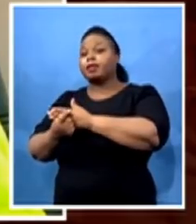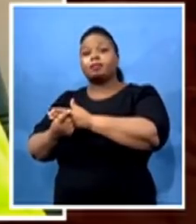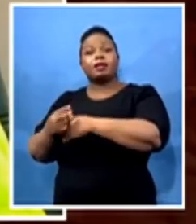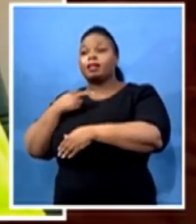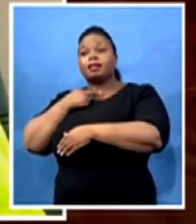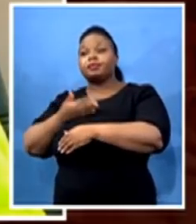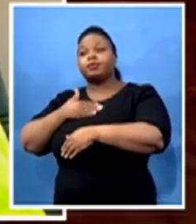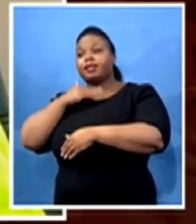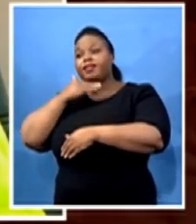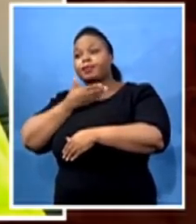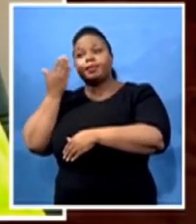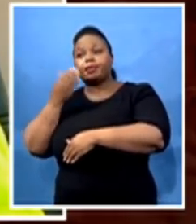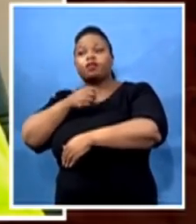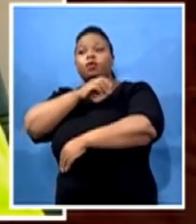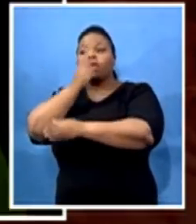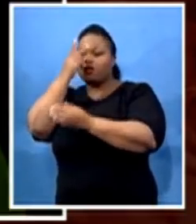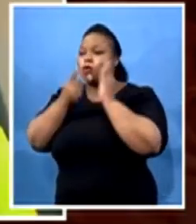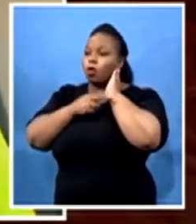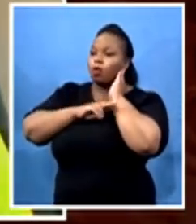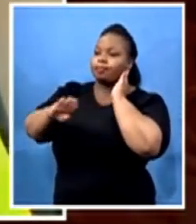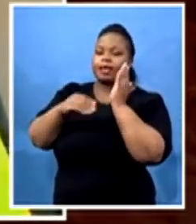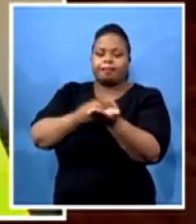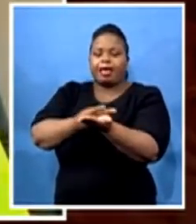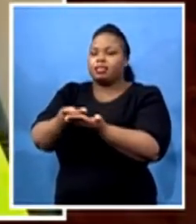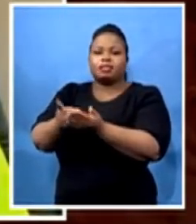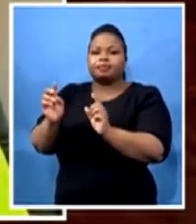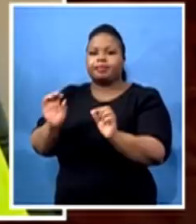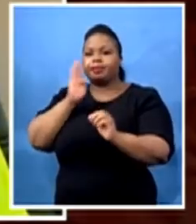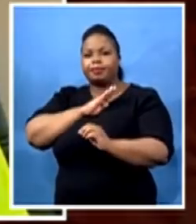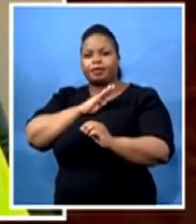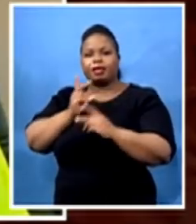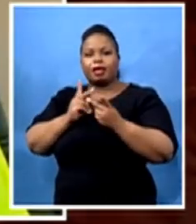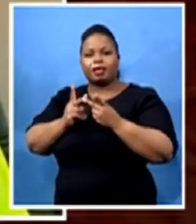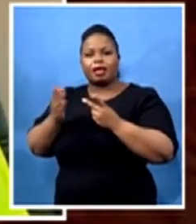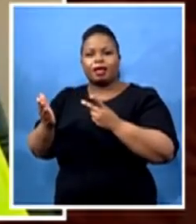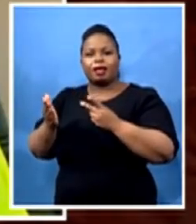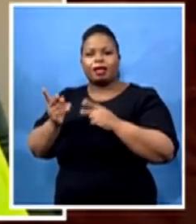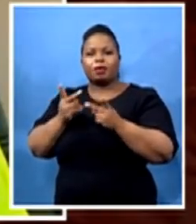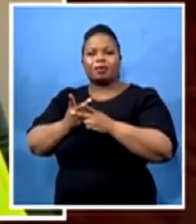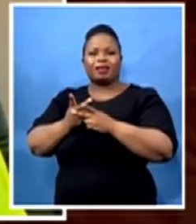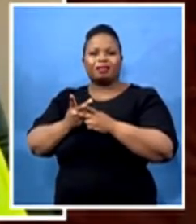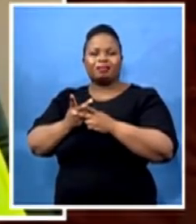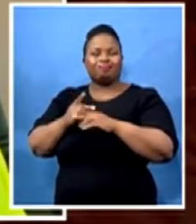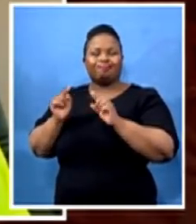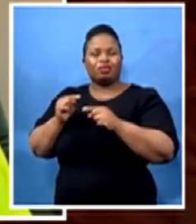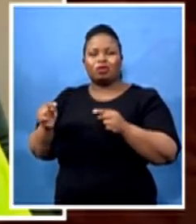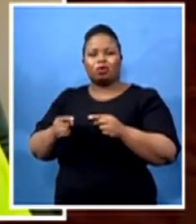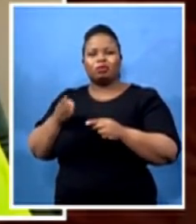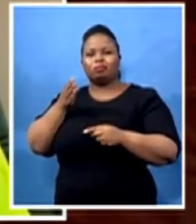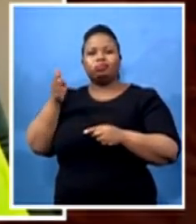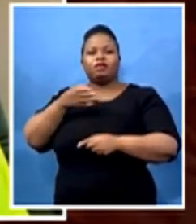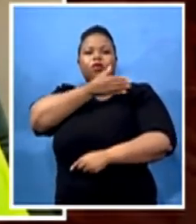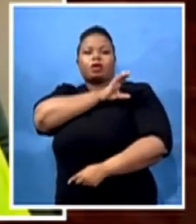or enough facilities to can be able to isolate you.